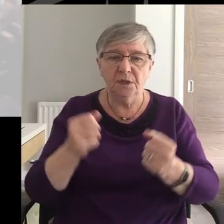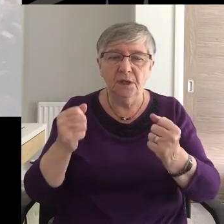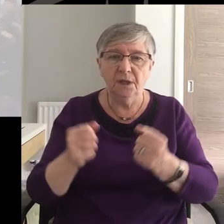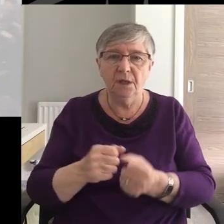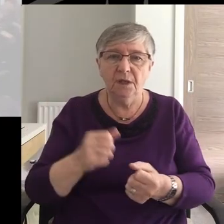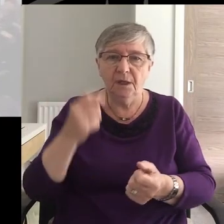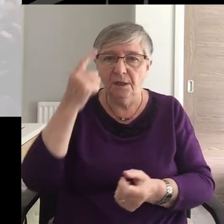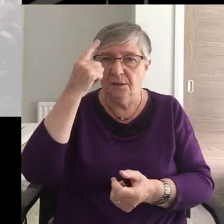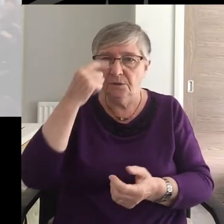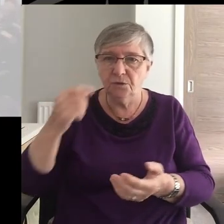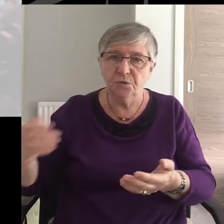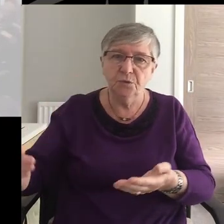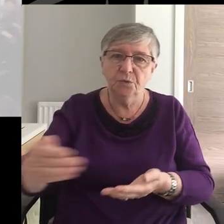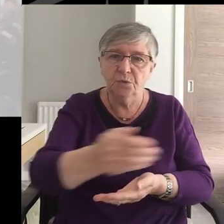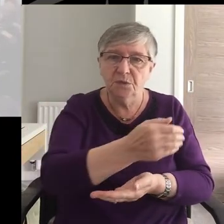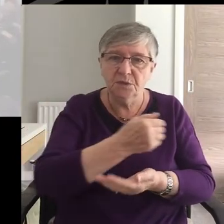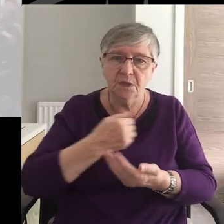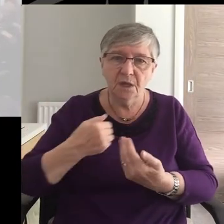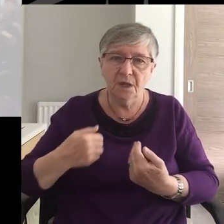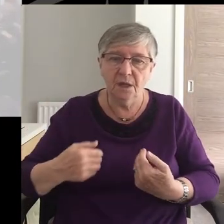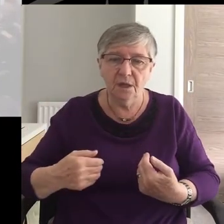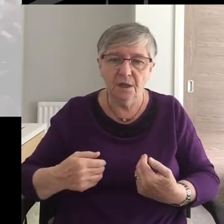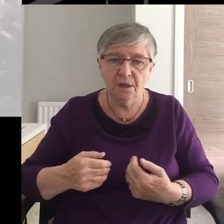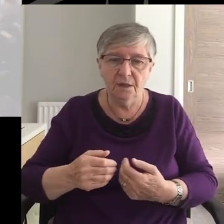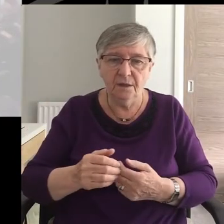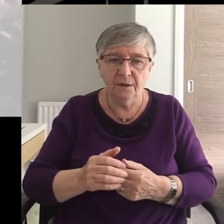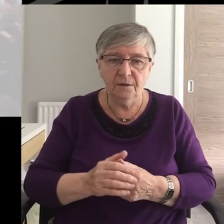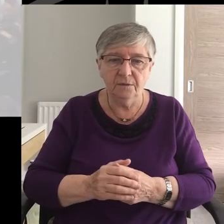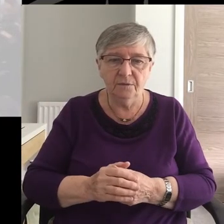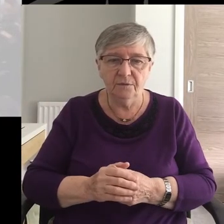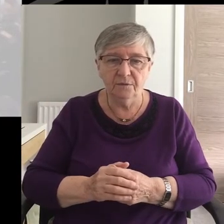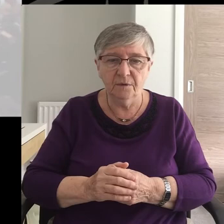Omnipotent to save